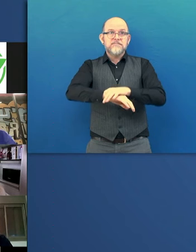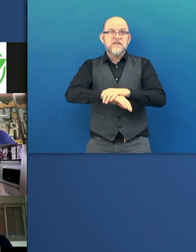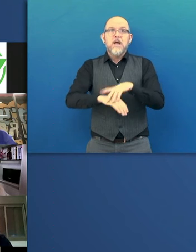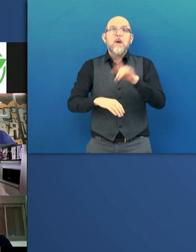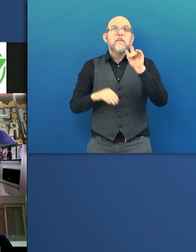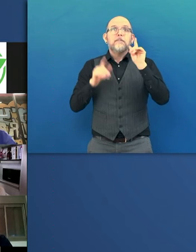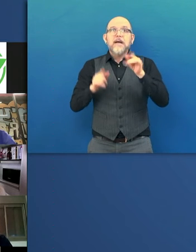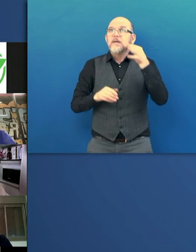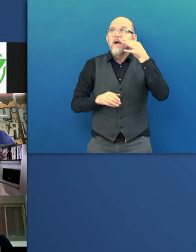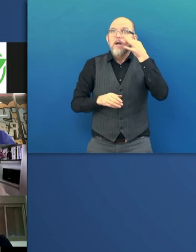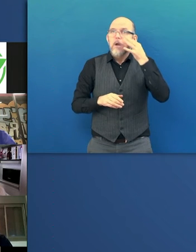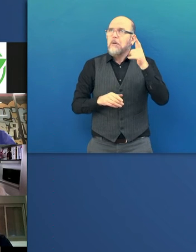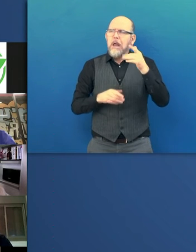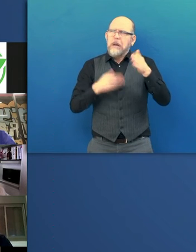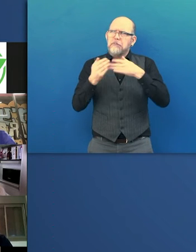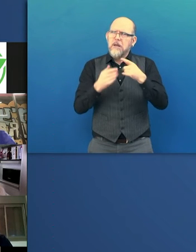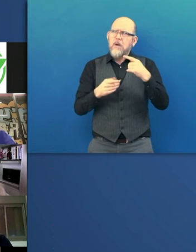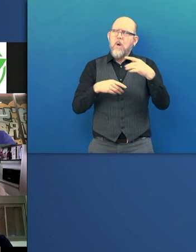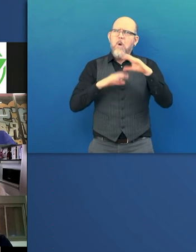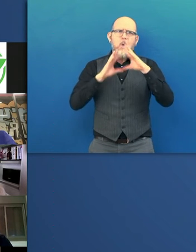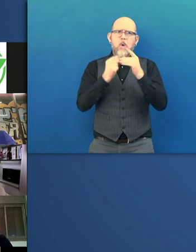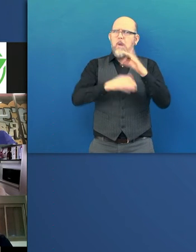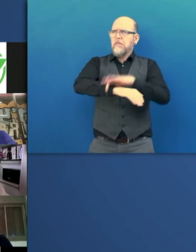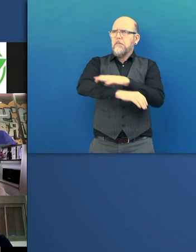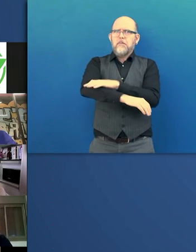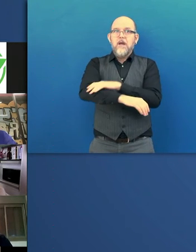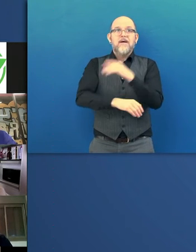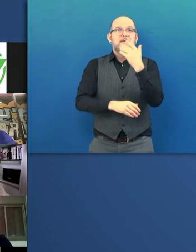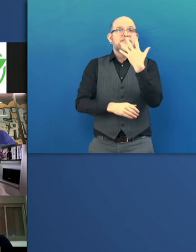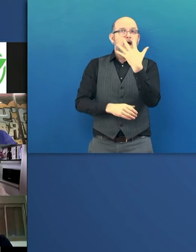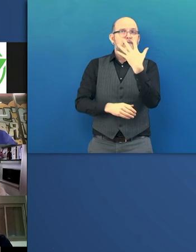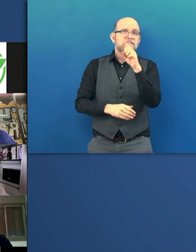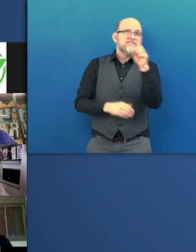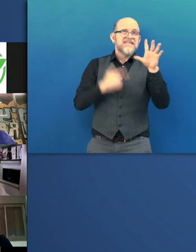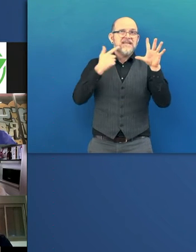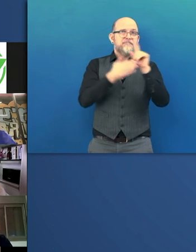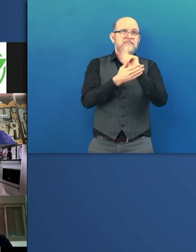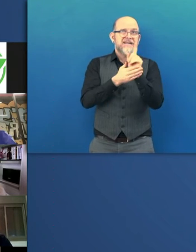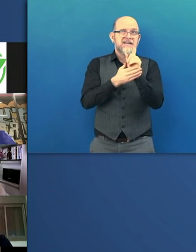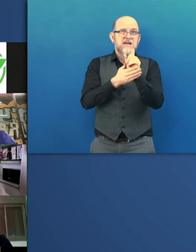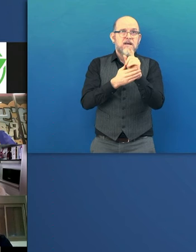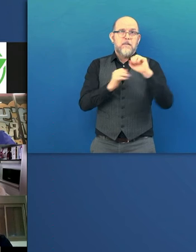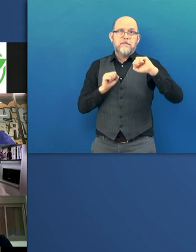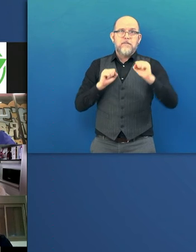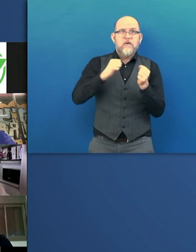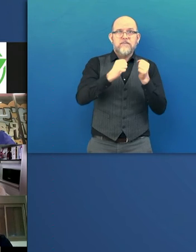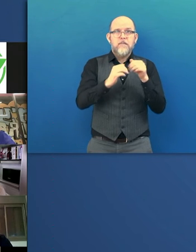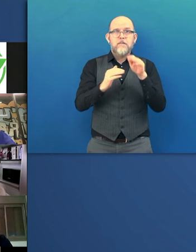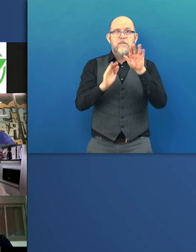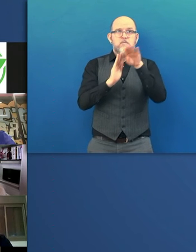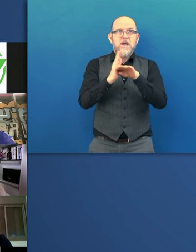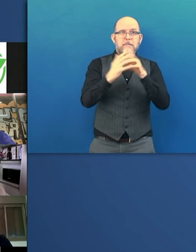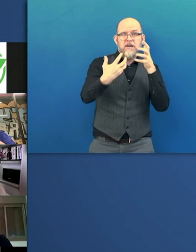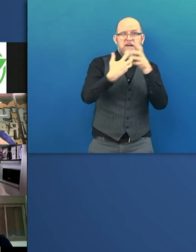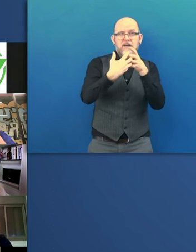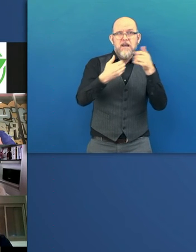skin in order to analyze your motion. So you put it on, you play five to seven minute game. In that five to seven minutes, our device or our smart algorithm embedded